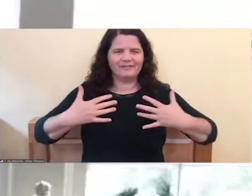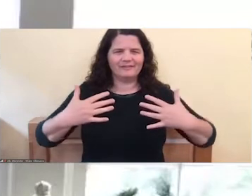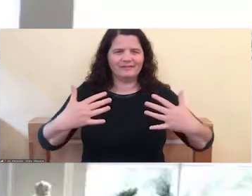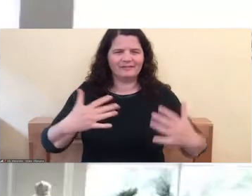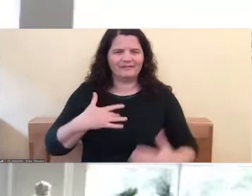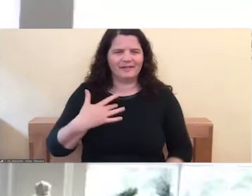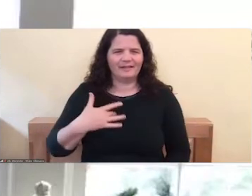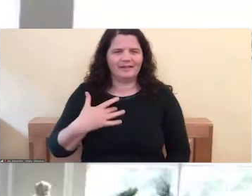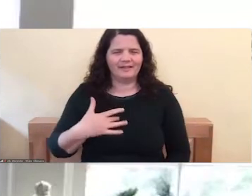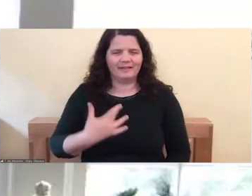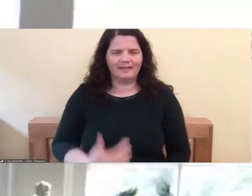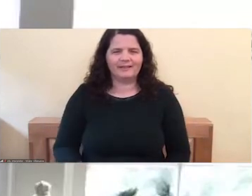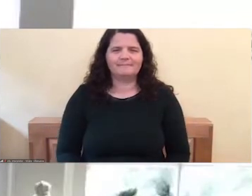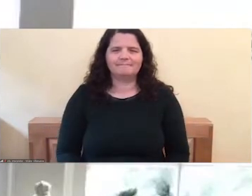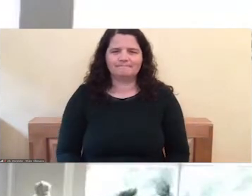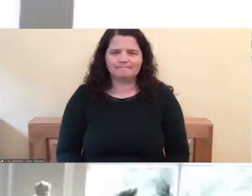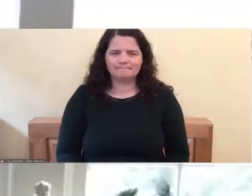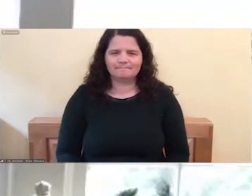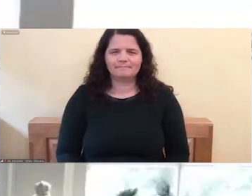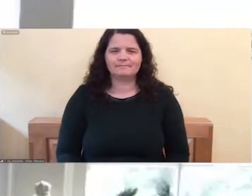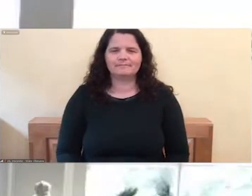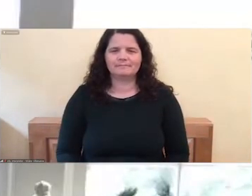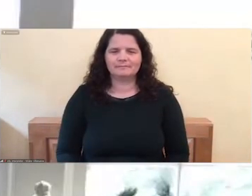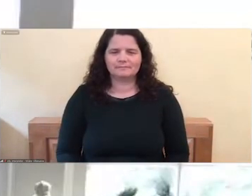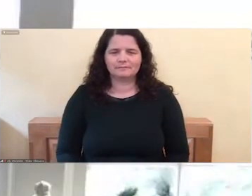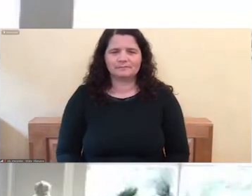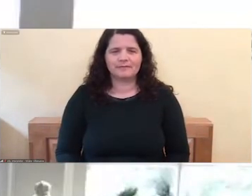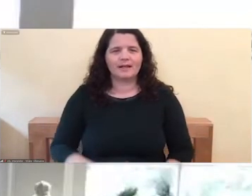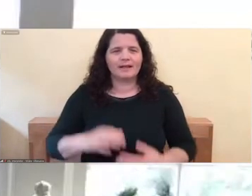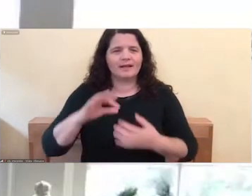Perhaps connecting with the soles of the feet.